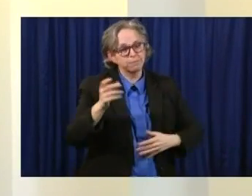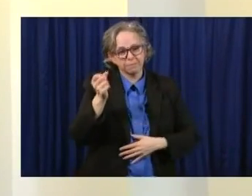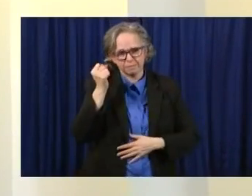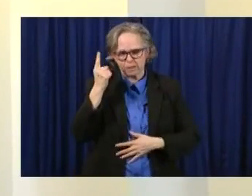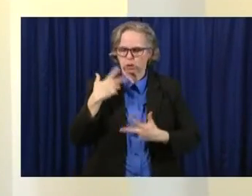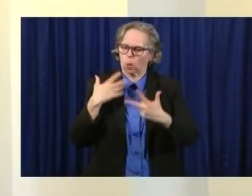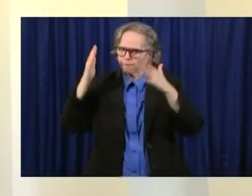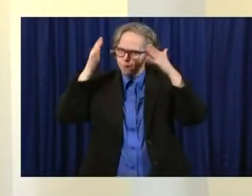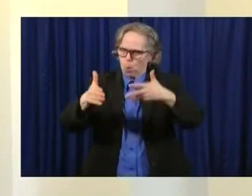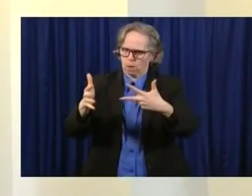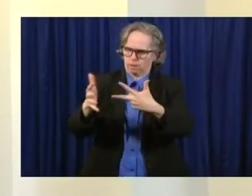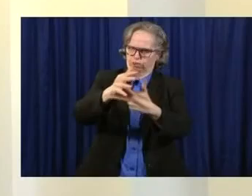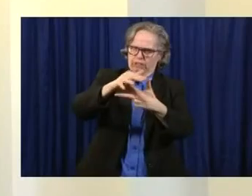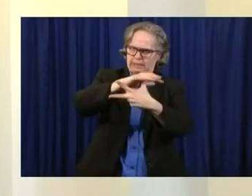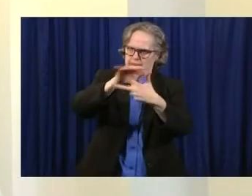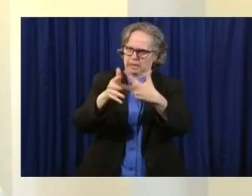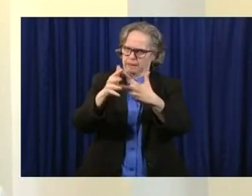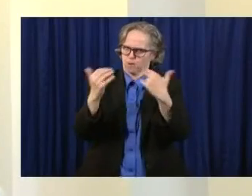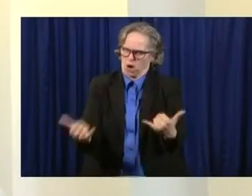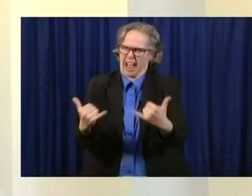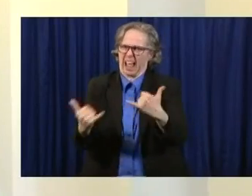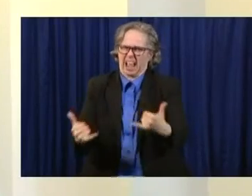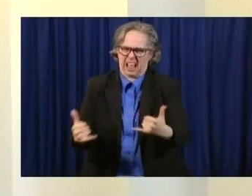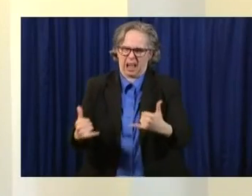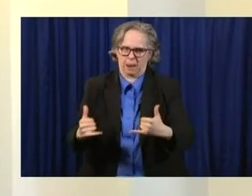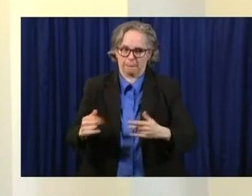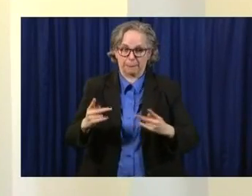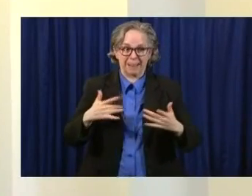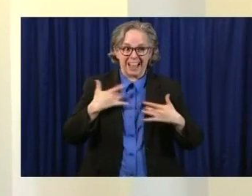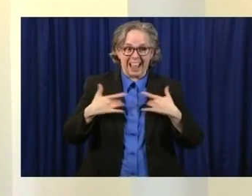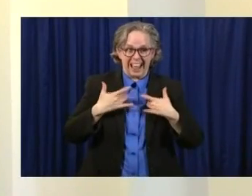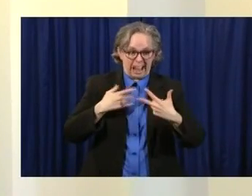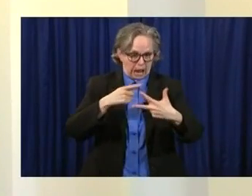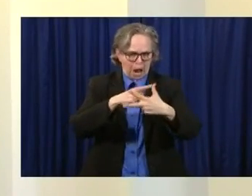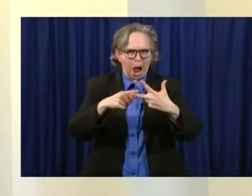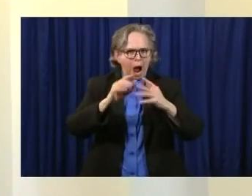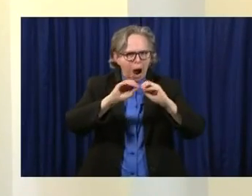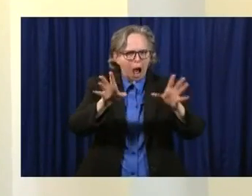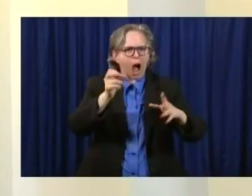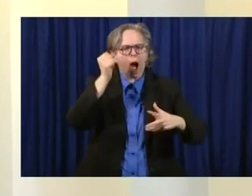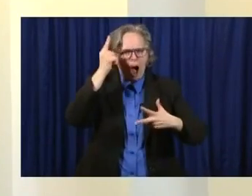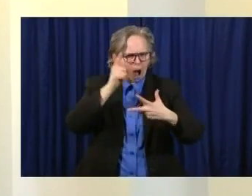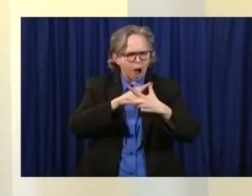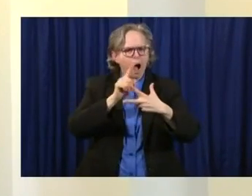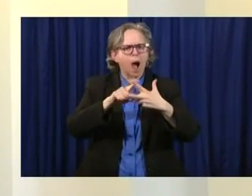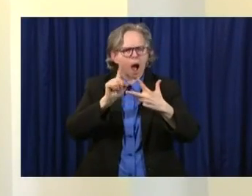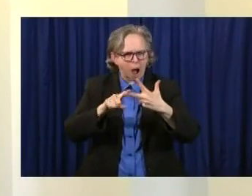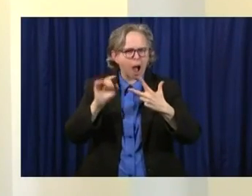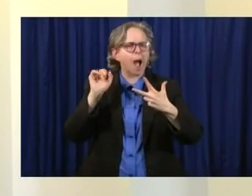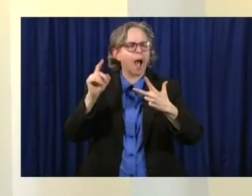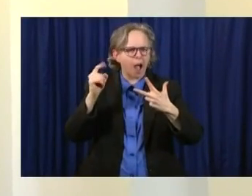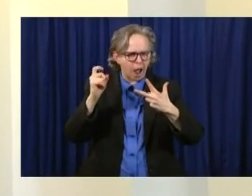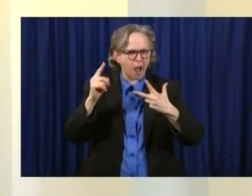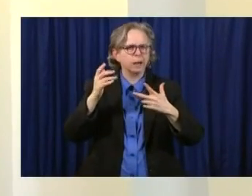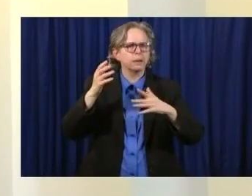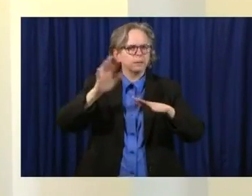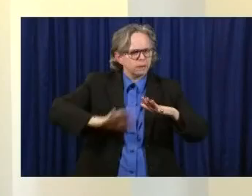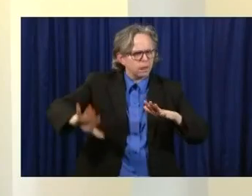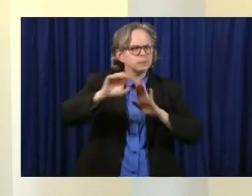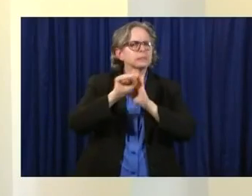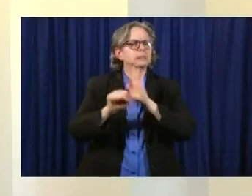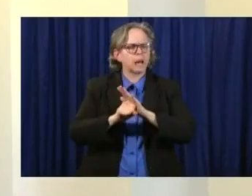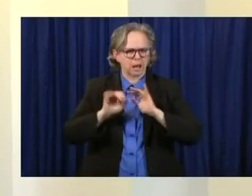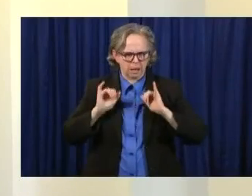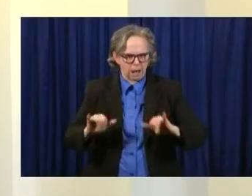People are thrilled to have these criteria. It helps our whole state kind of work tandem. So that's